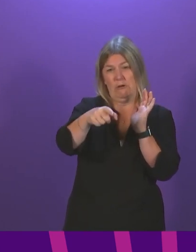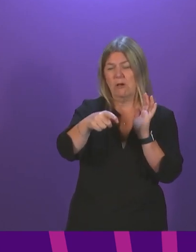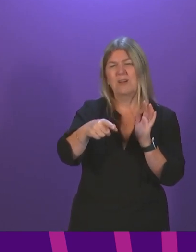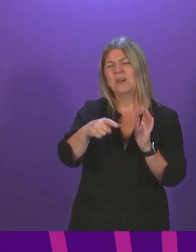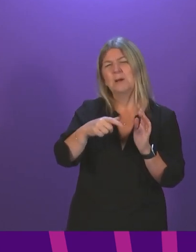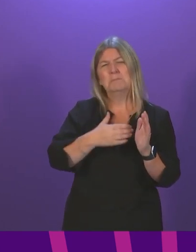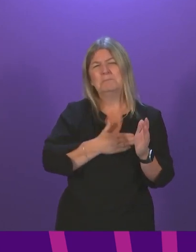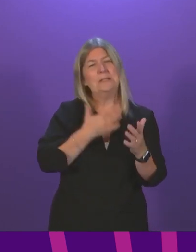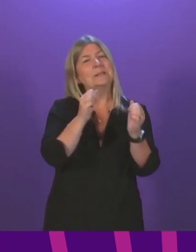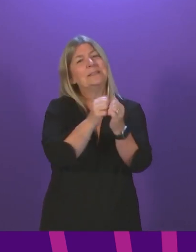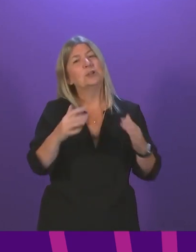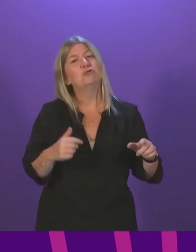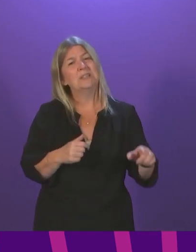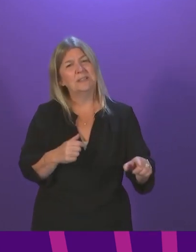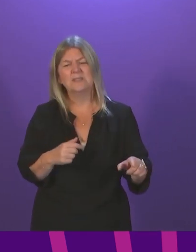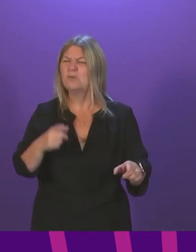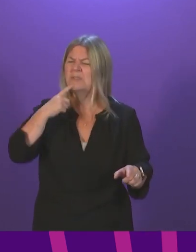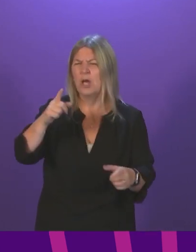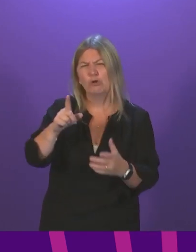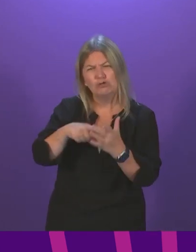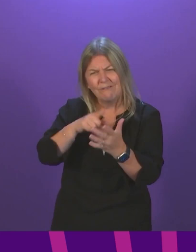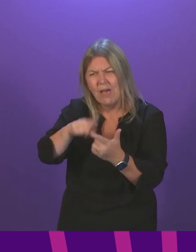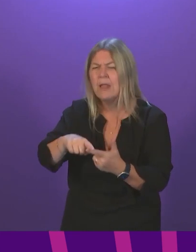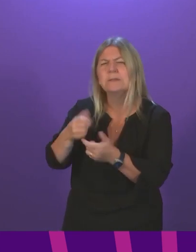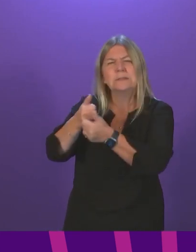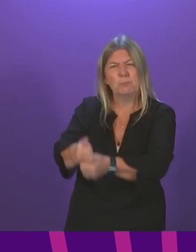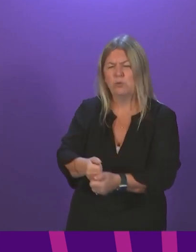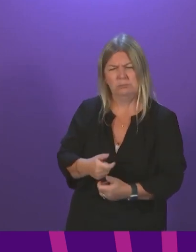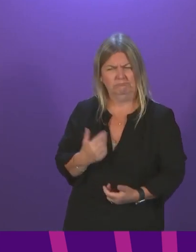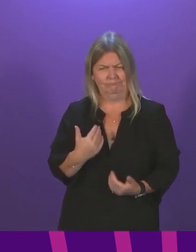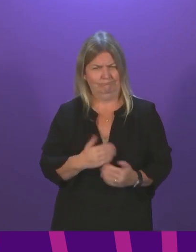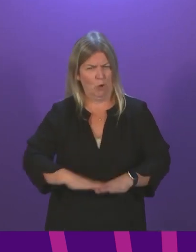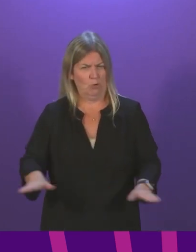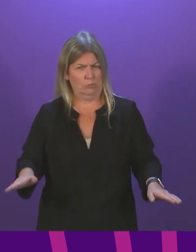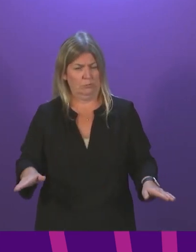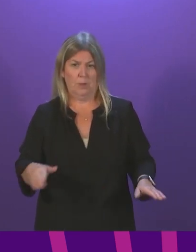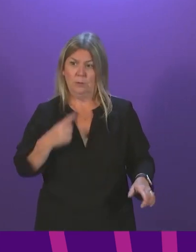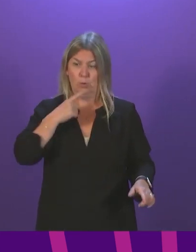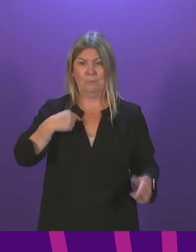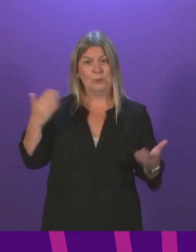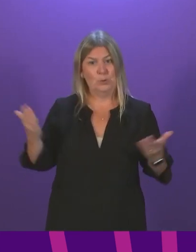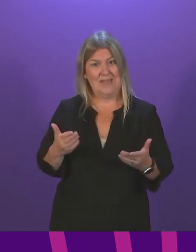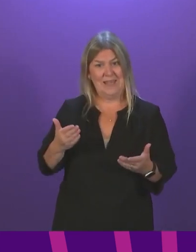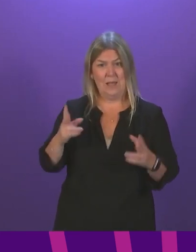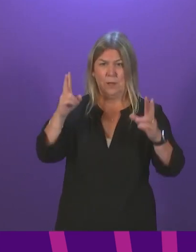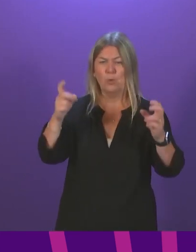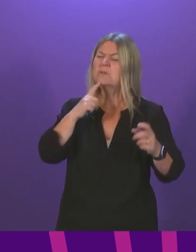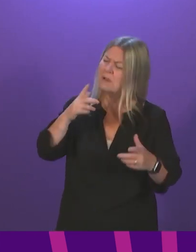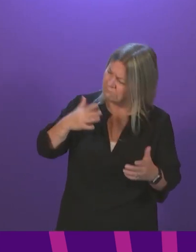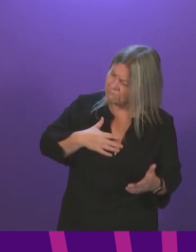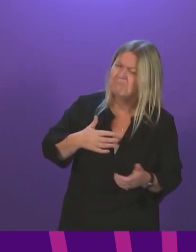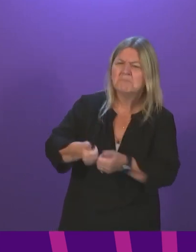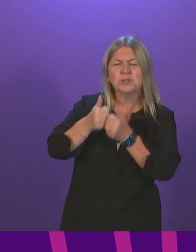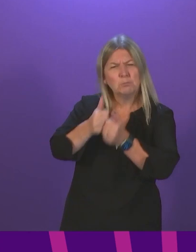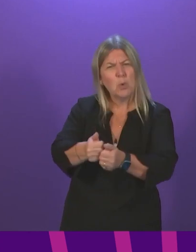implied that events industry, Jeff Ellis, supported it too. He does not. In fact, he told me today, and I quote, I'm prepared to support a drive to